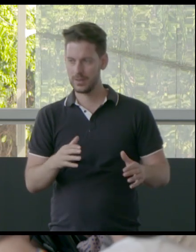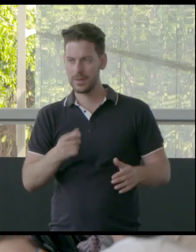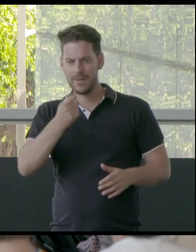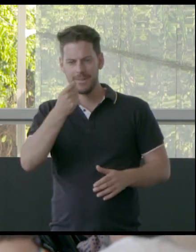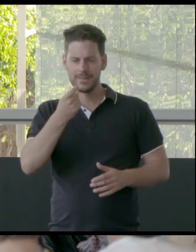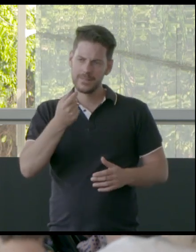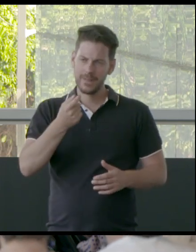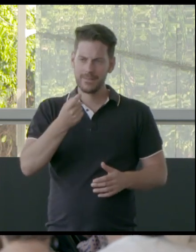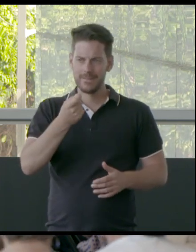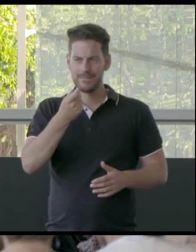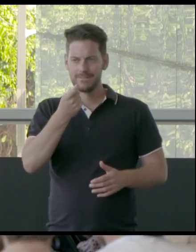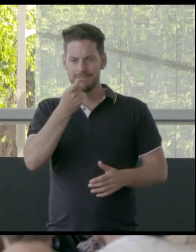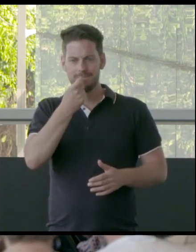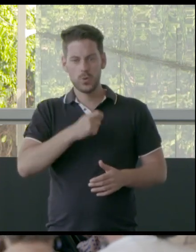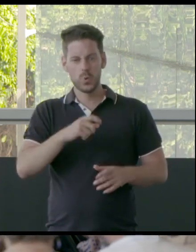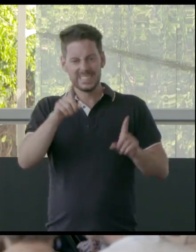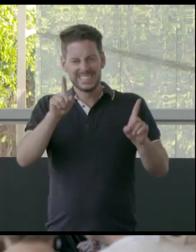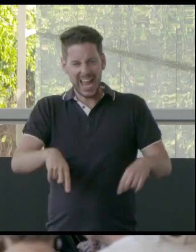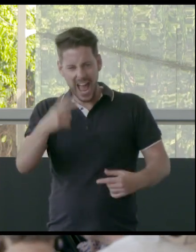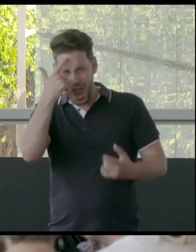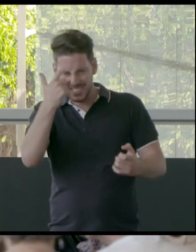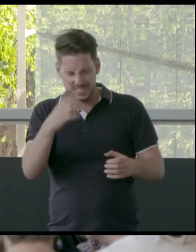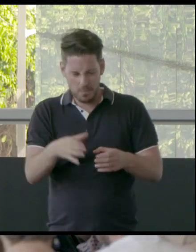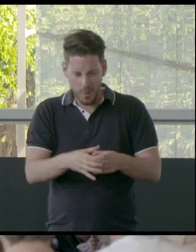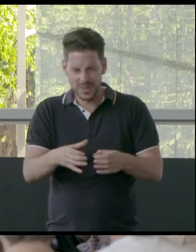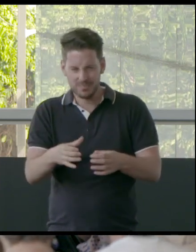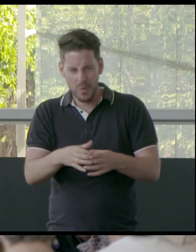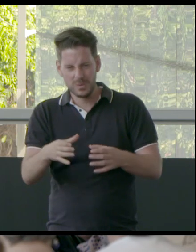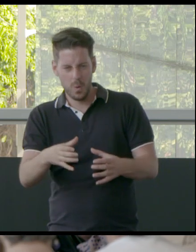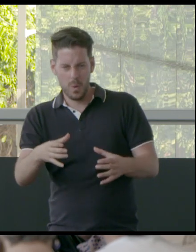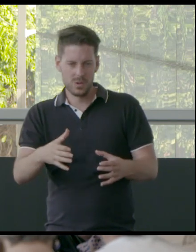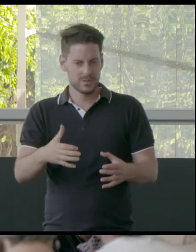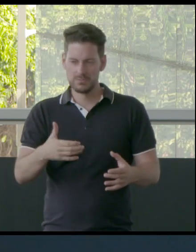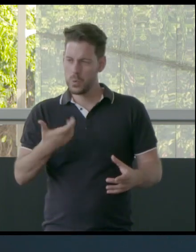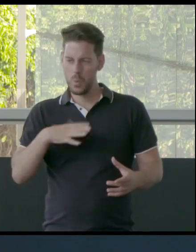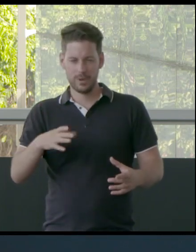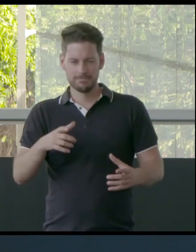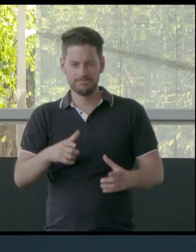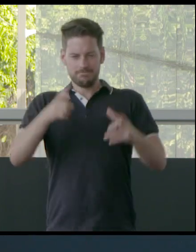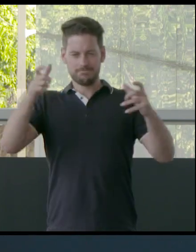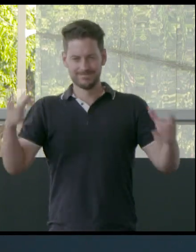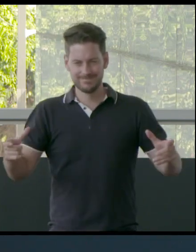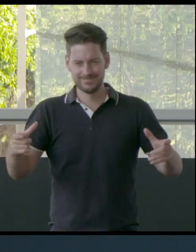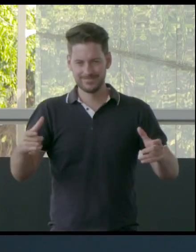few iterations I had were quite small. But then I wanted to, yeah, bring that up so that we could actually start to